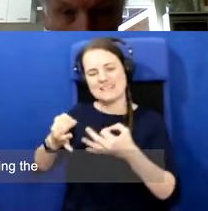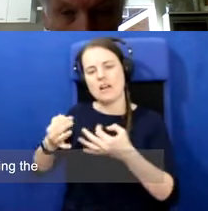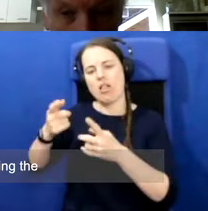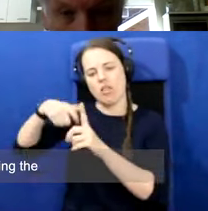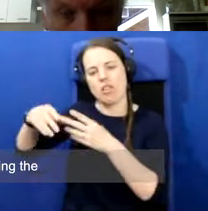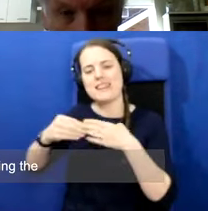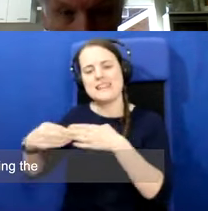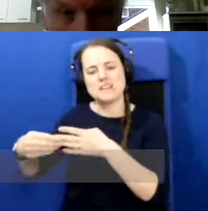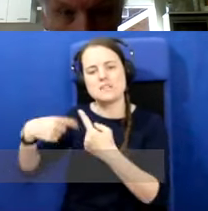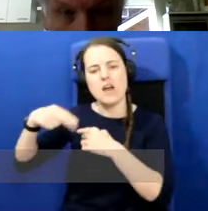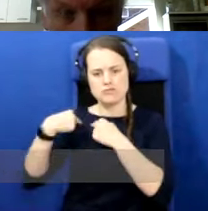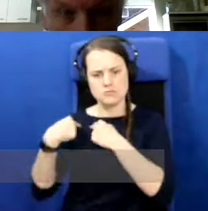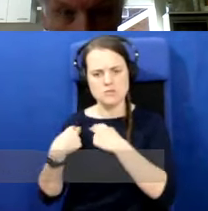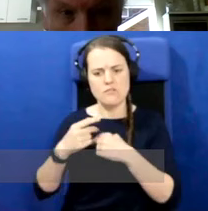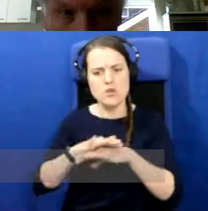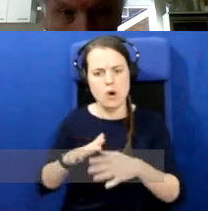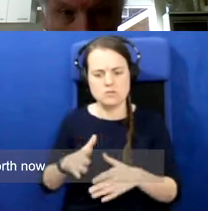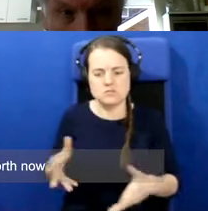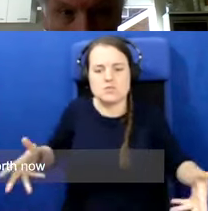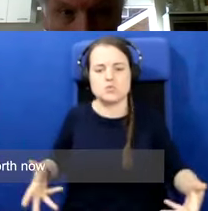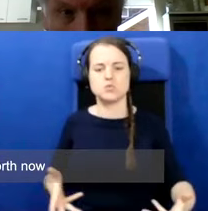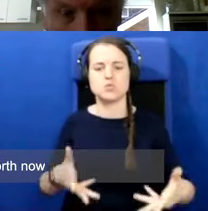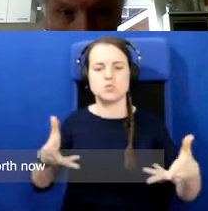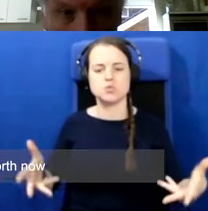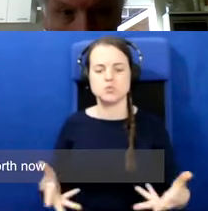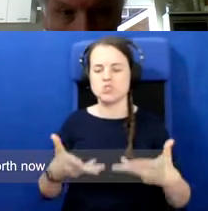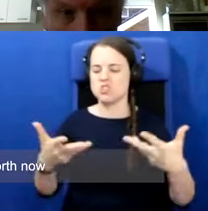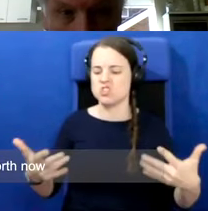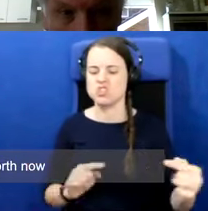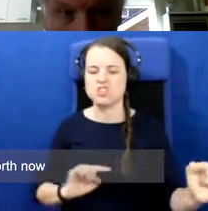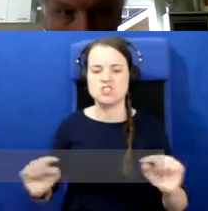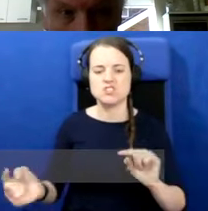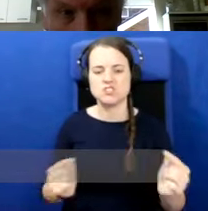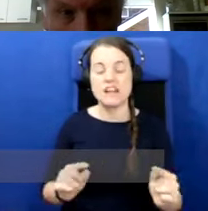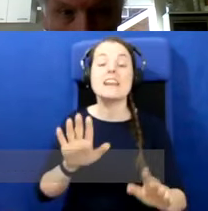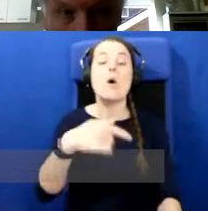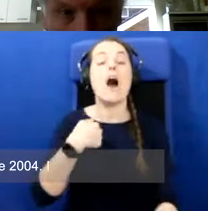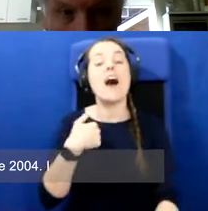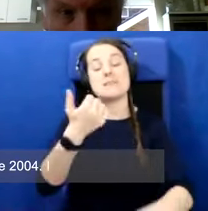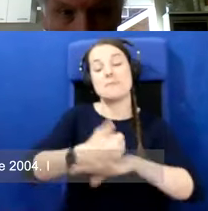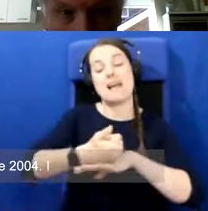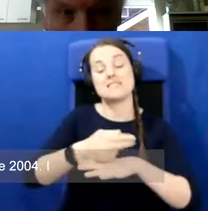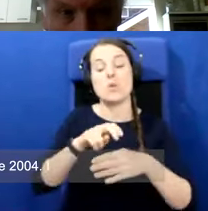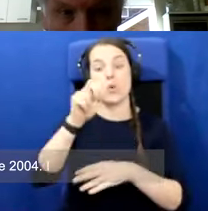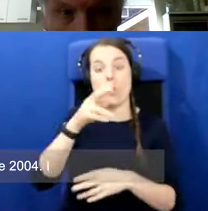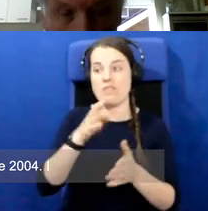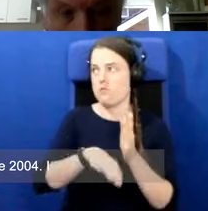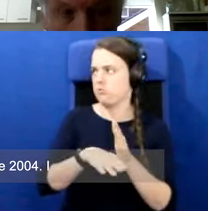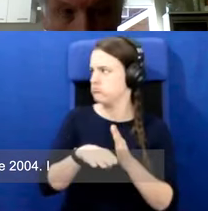the divisions, which are probably I've been in the north now for in Northern Ireland now since 2004.